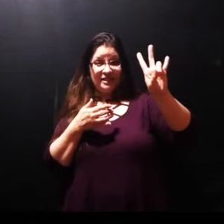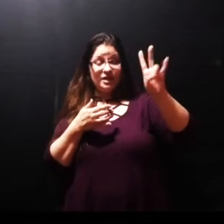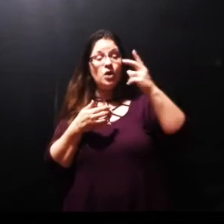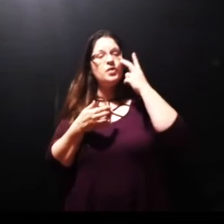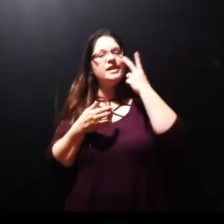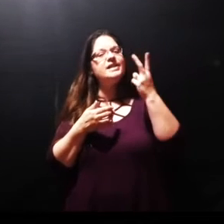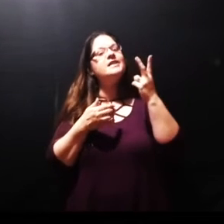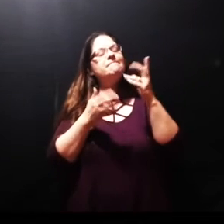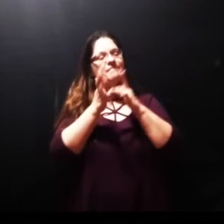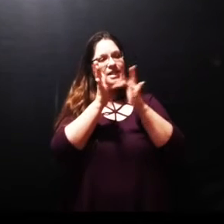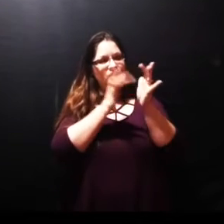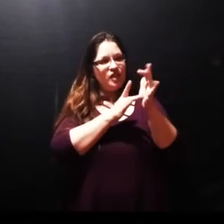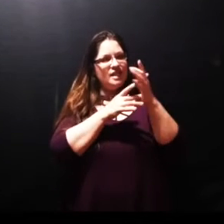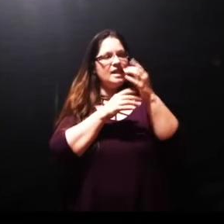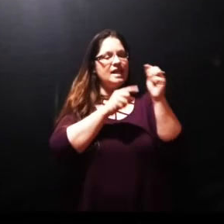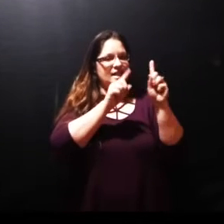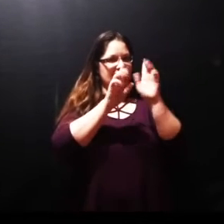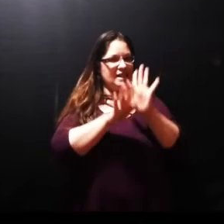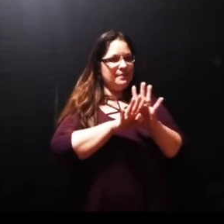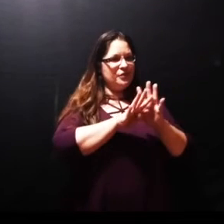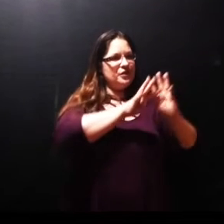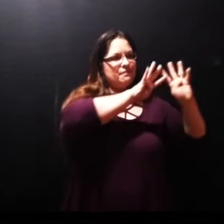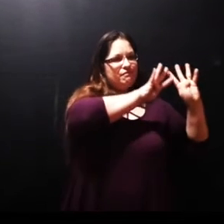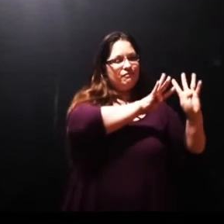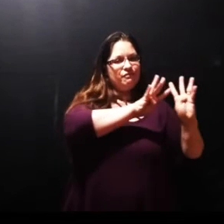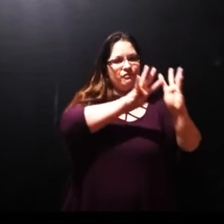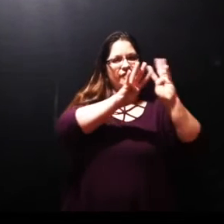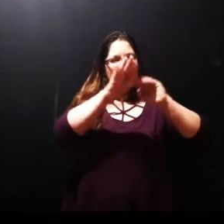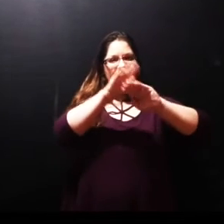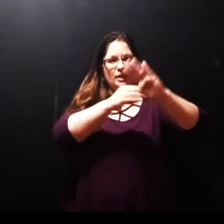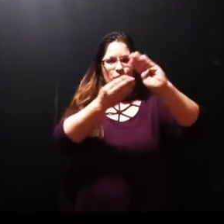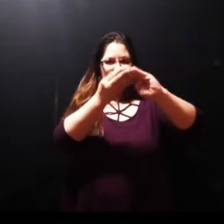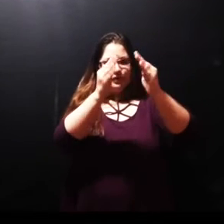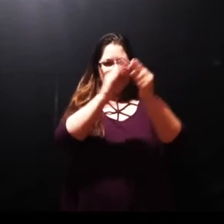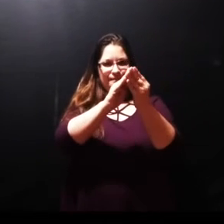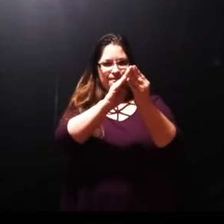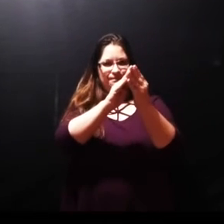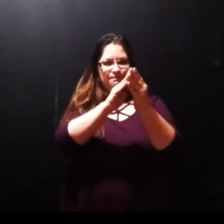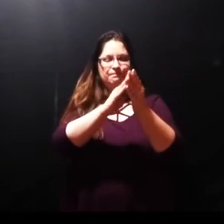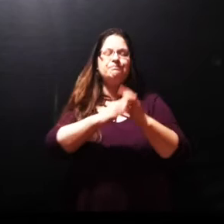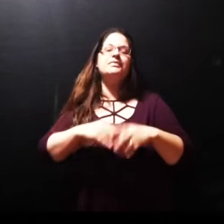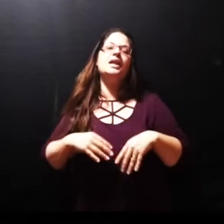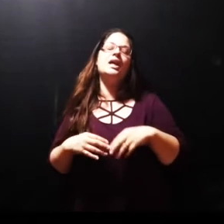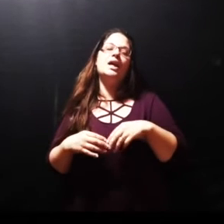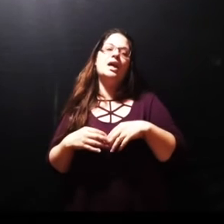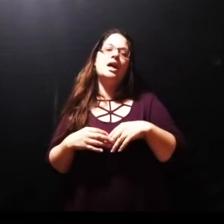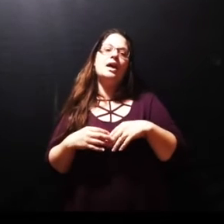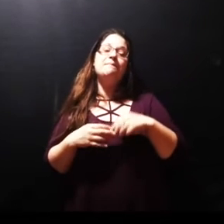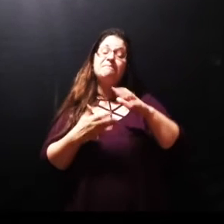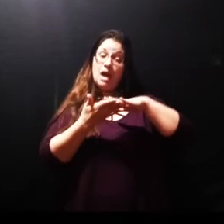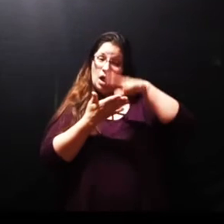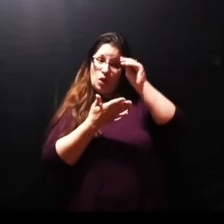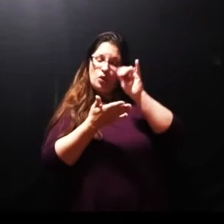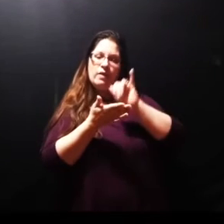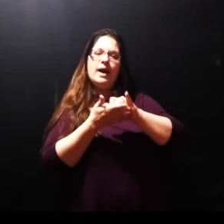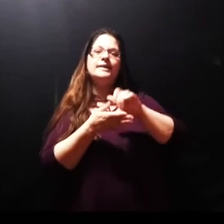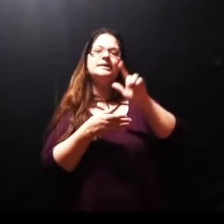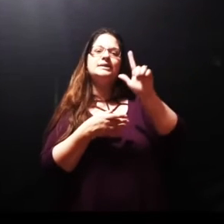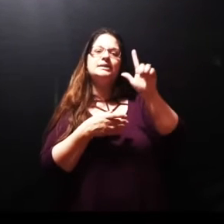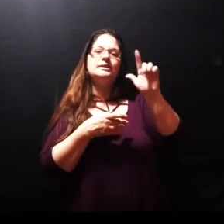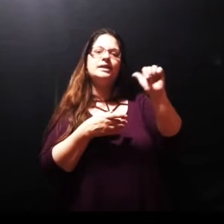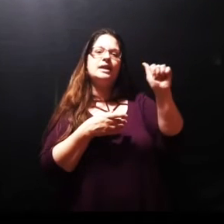then when Jesus came he found that he Lazarus had lain in the grave four days already